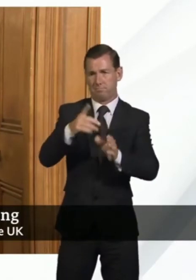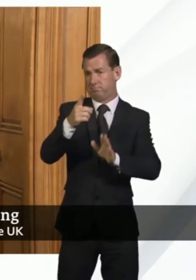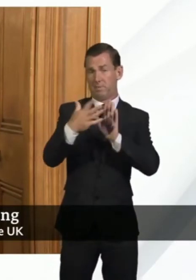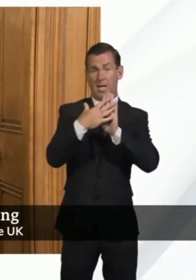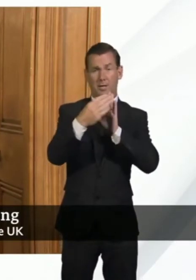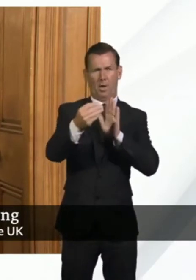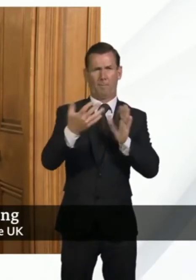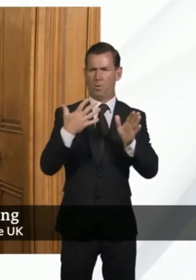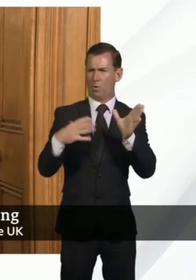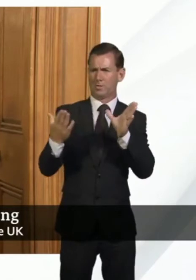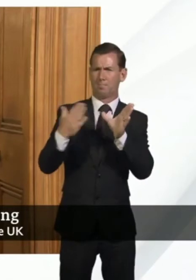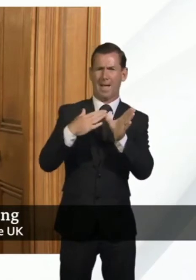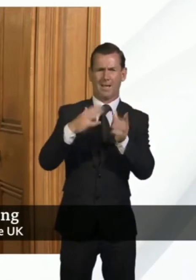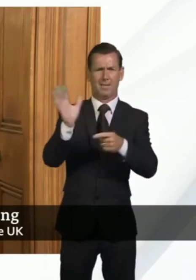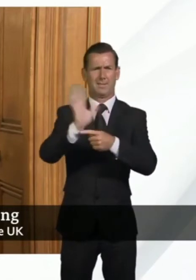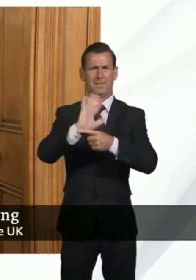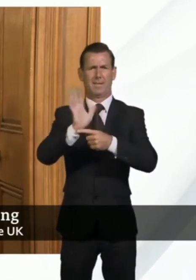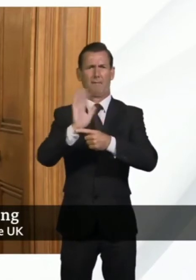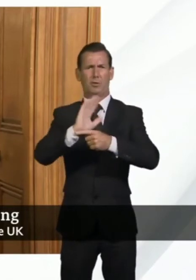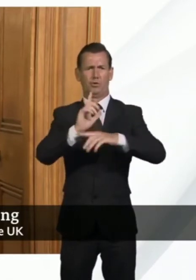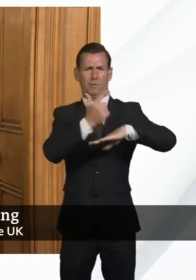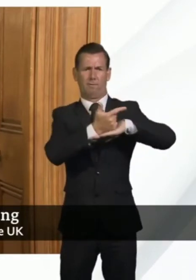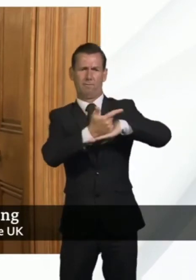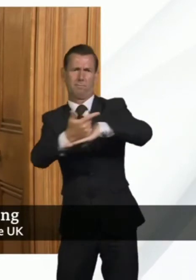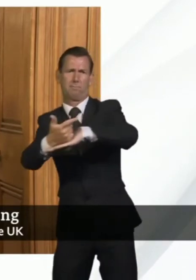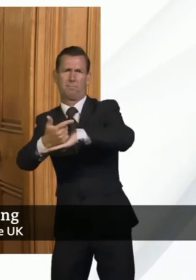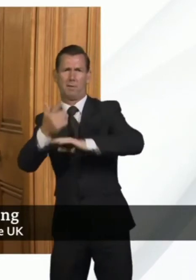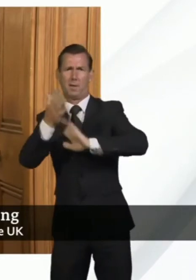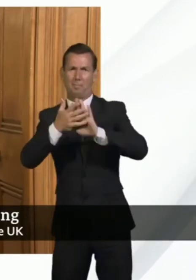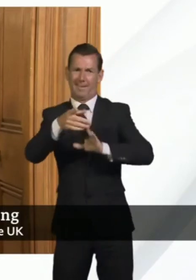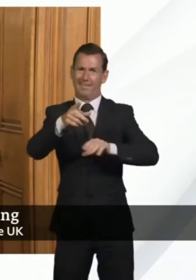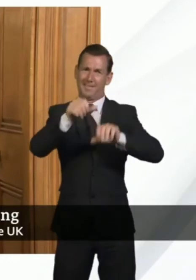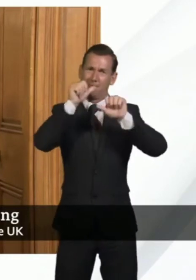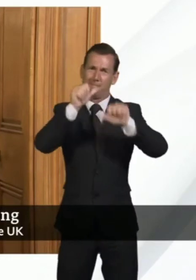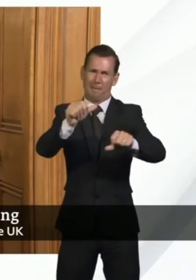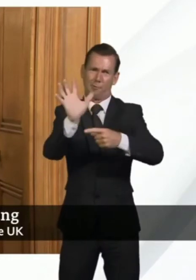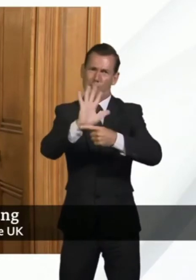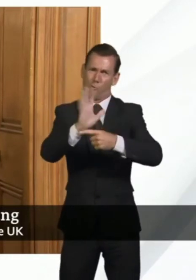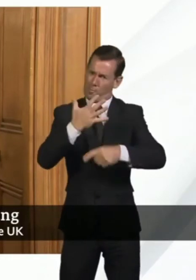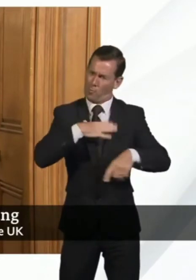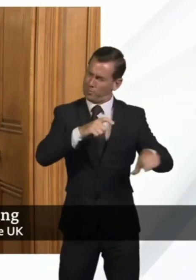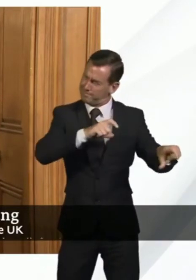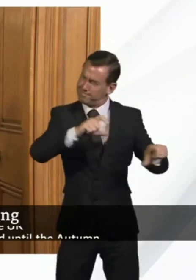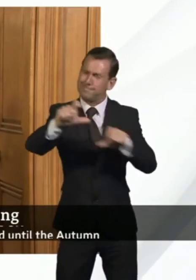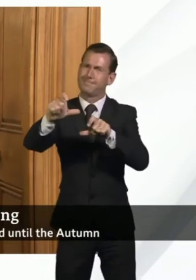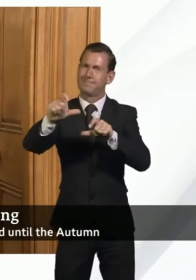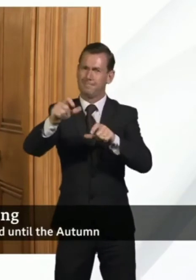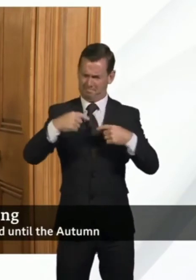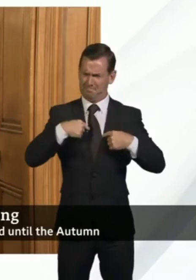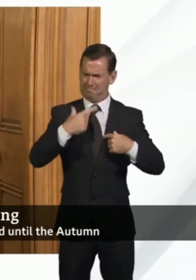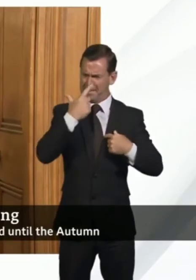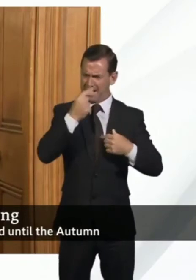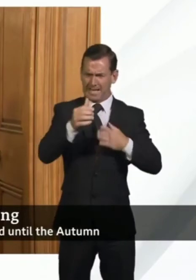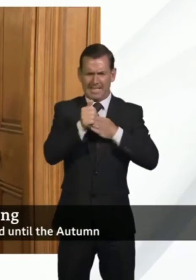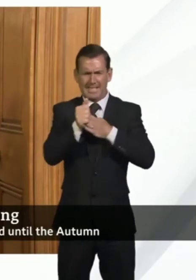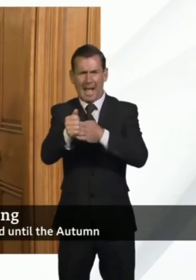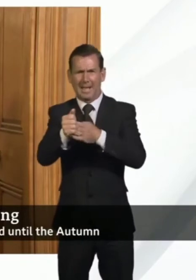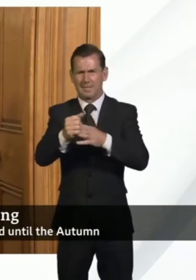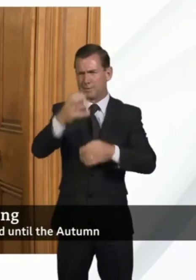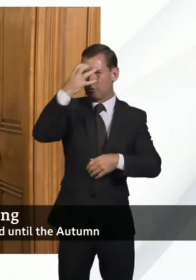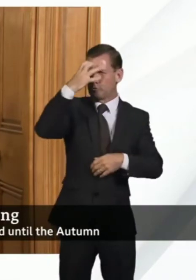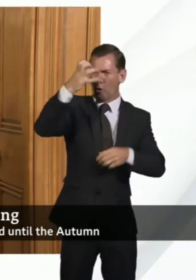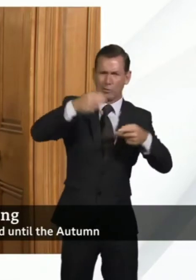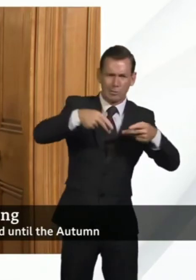TV production, meaning our broadcasters are able to keep some of our favourite shows back on the TV screens, whether that's Corrie or